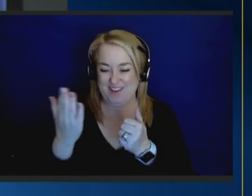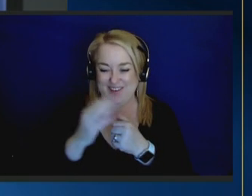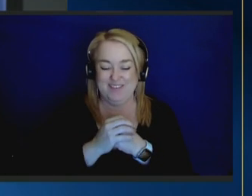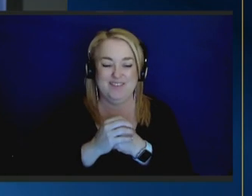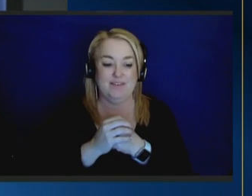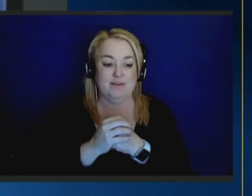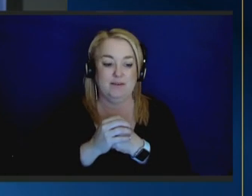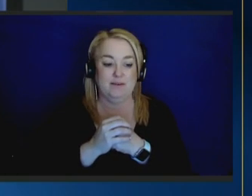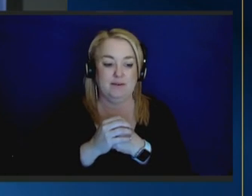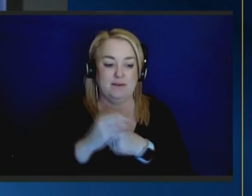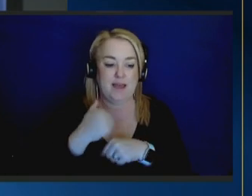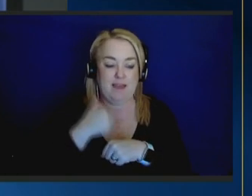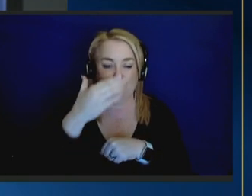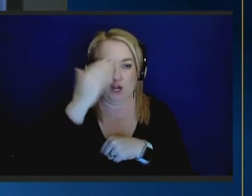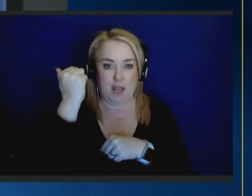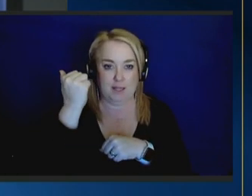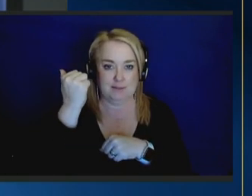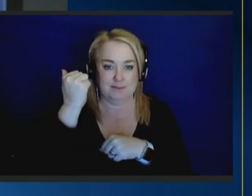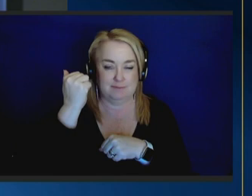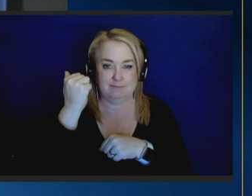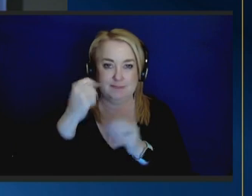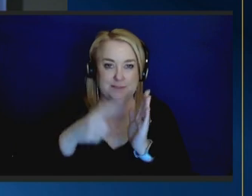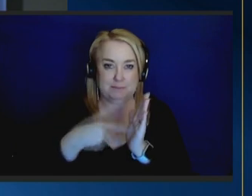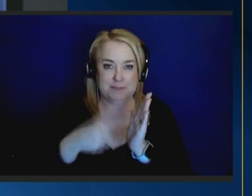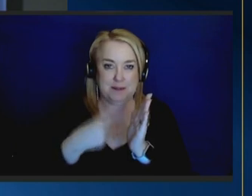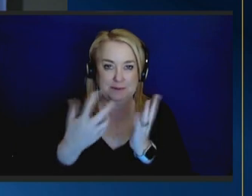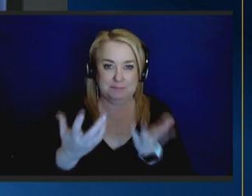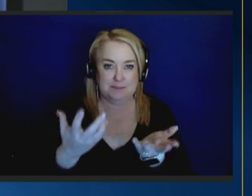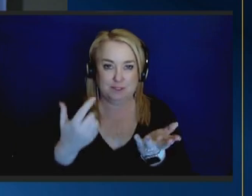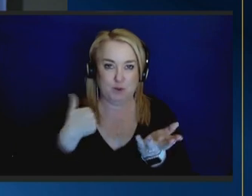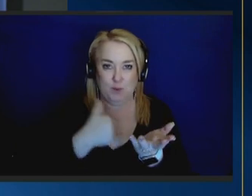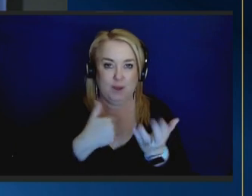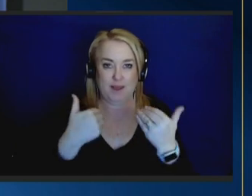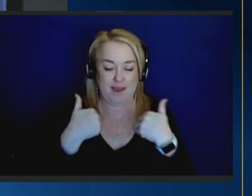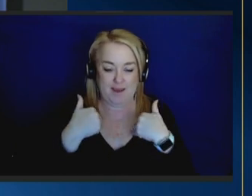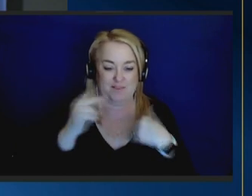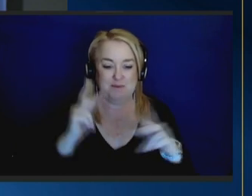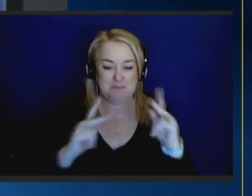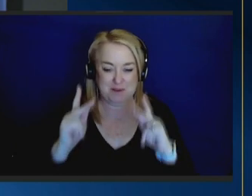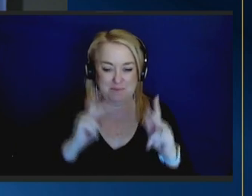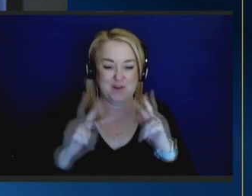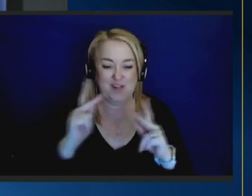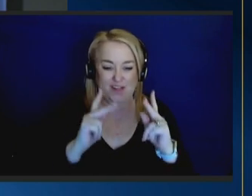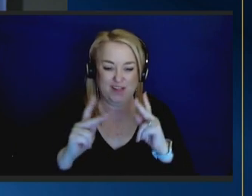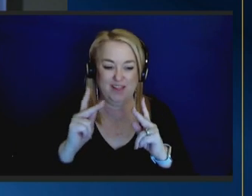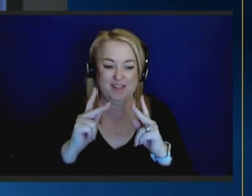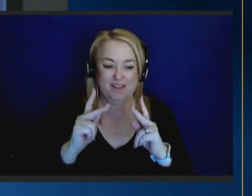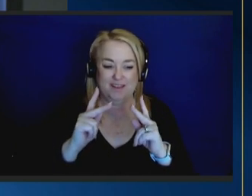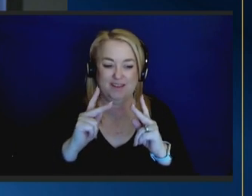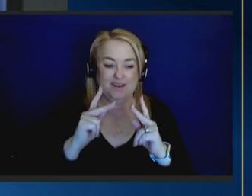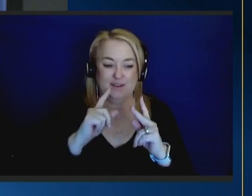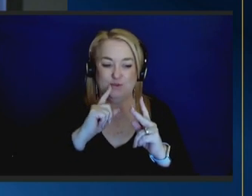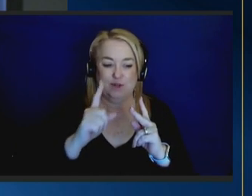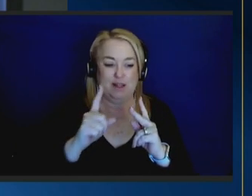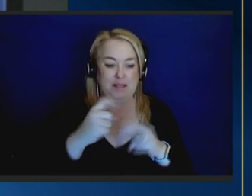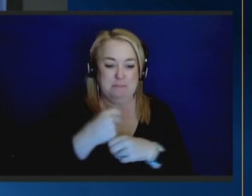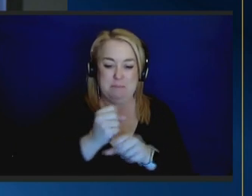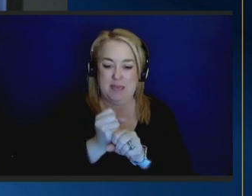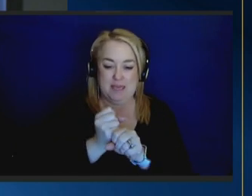You forget, sometimes, that we have people at the highest places getting to make some of the